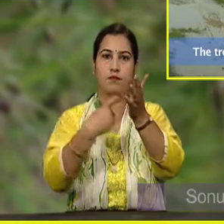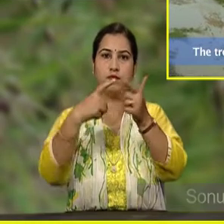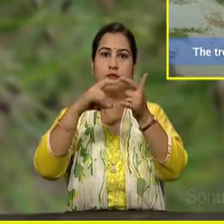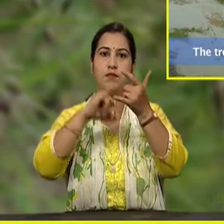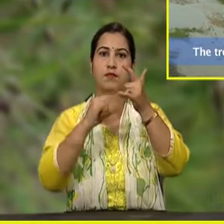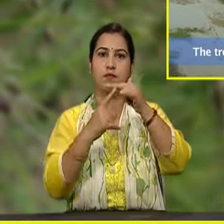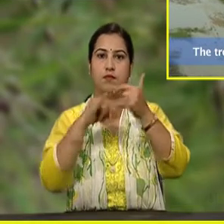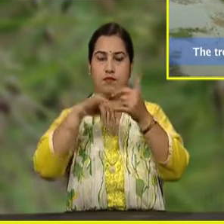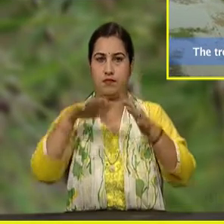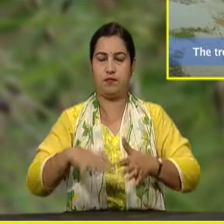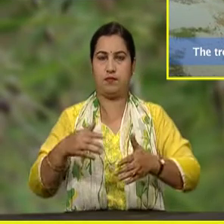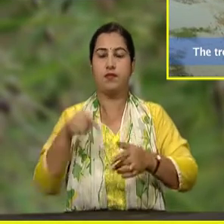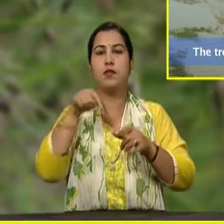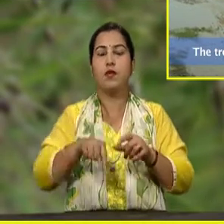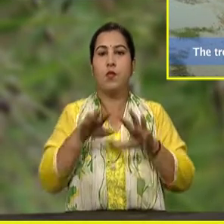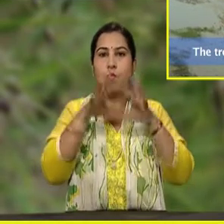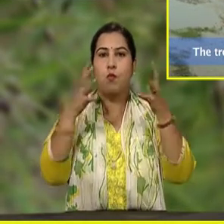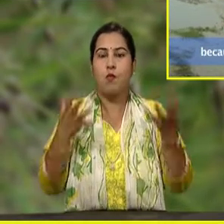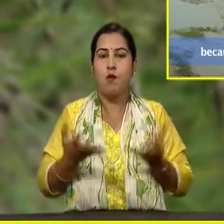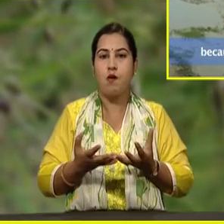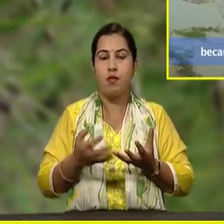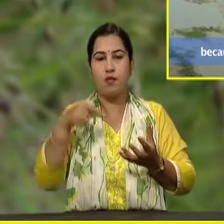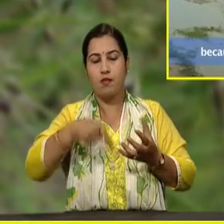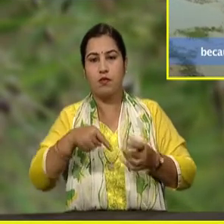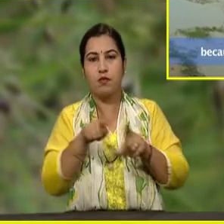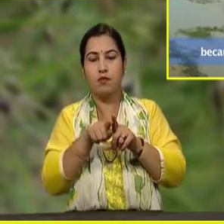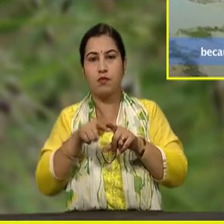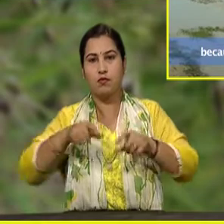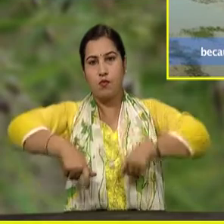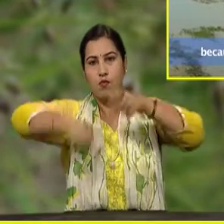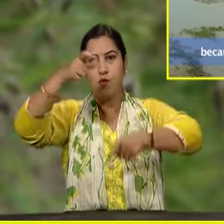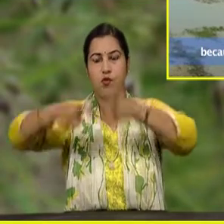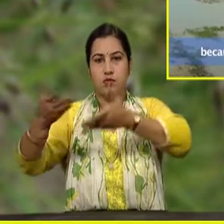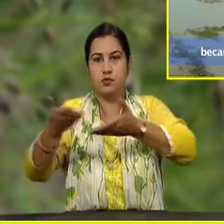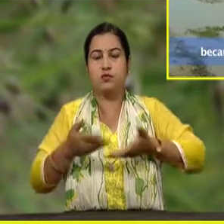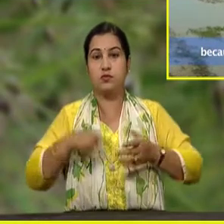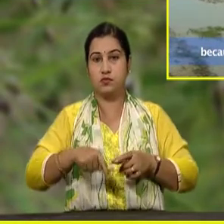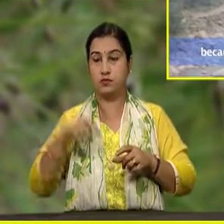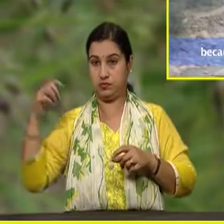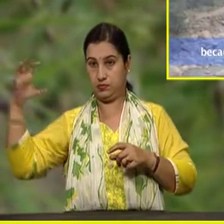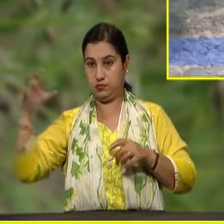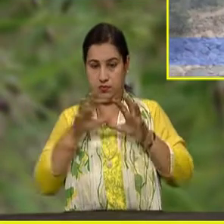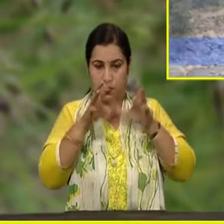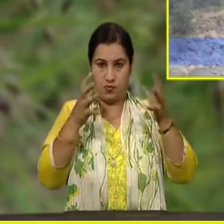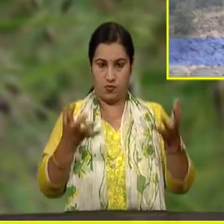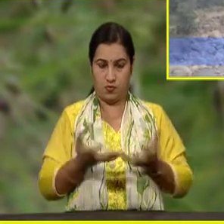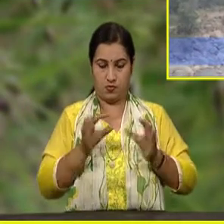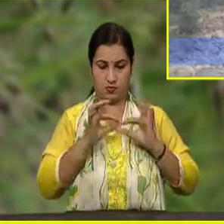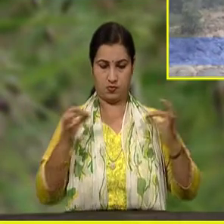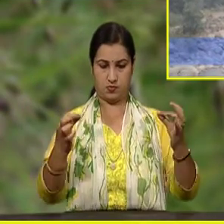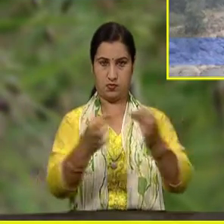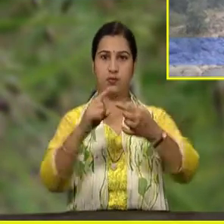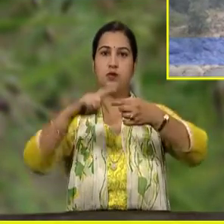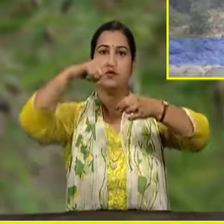has generally a hot climate because of its location around the equator. Even in the